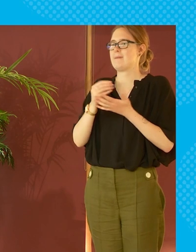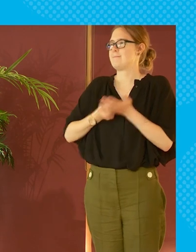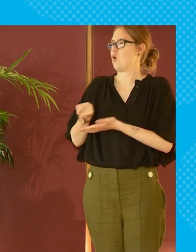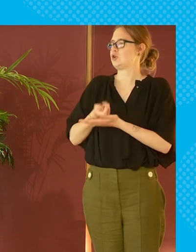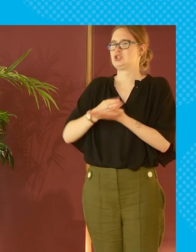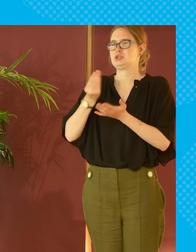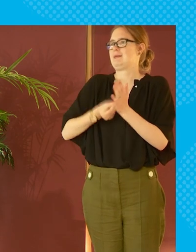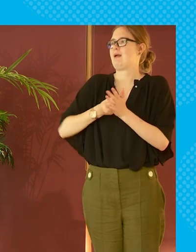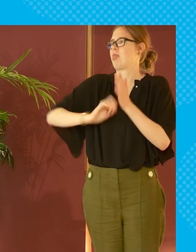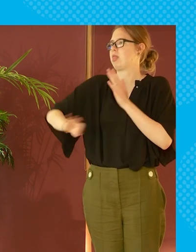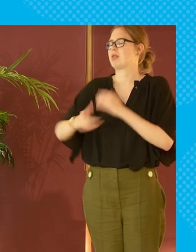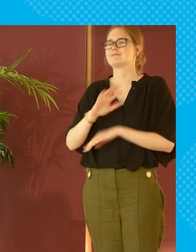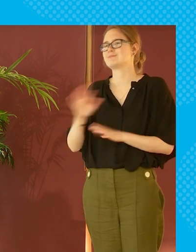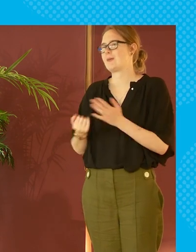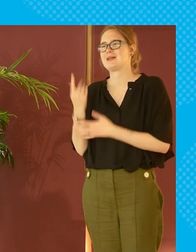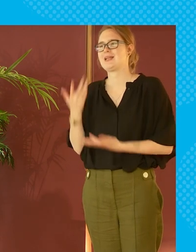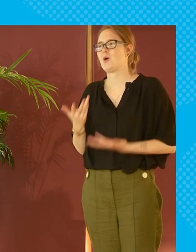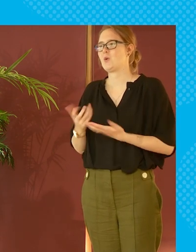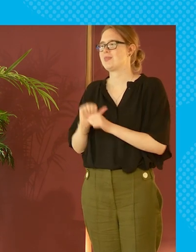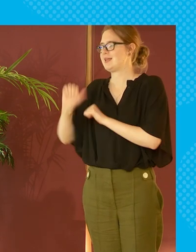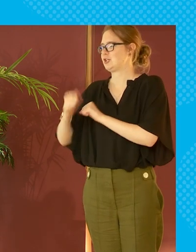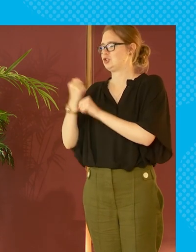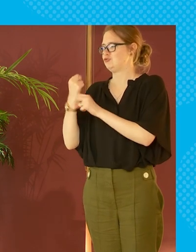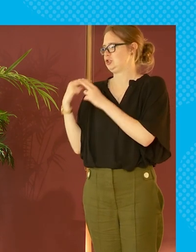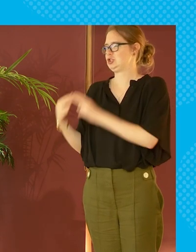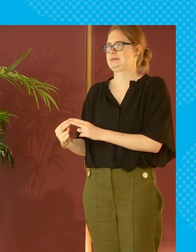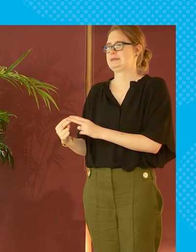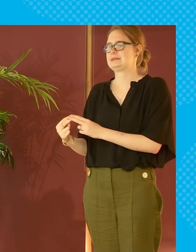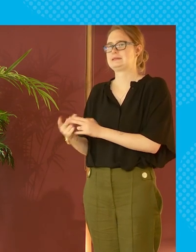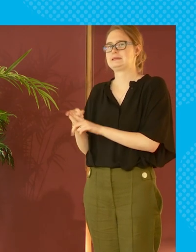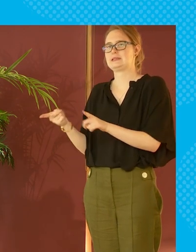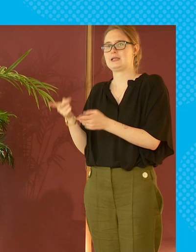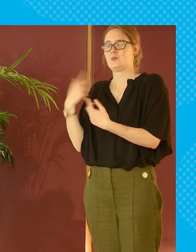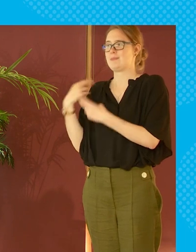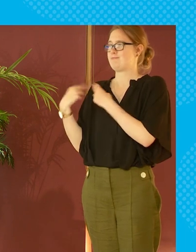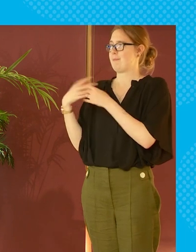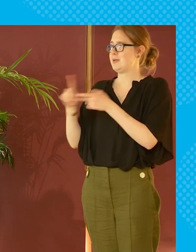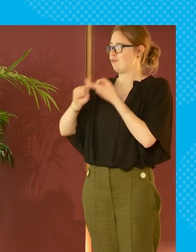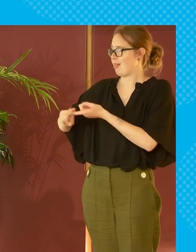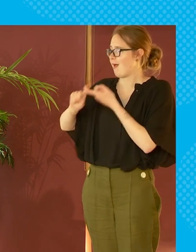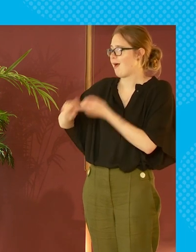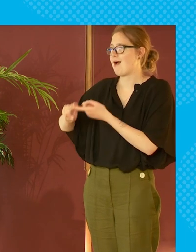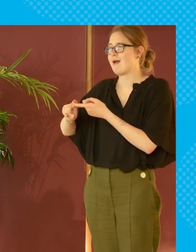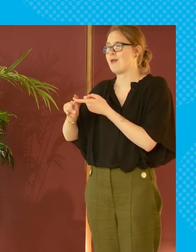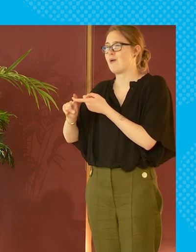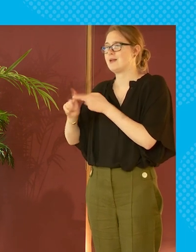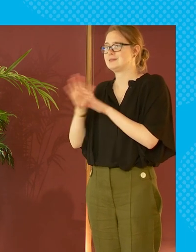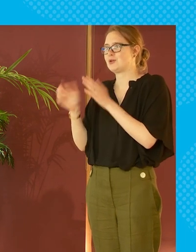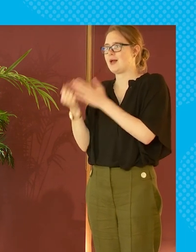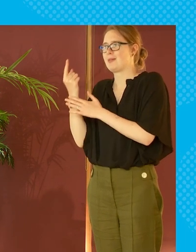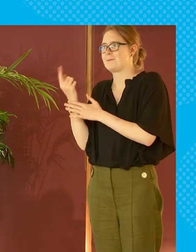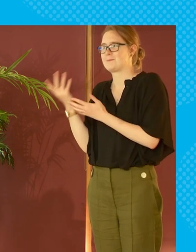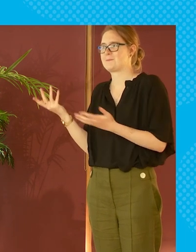mortgages and all of that kind of decades ago with the the next generation of older people are we relying on on wealth